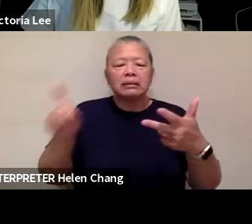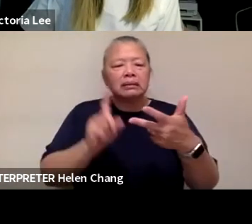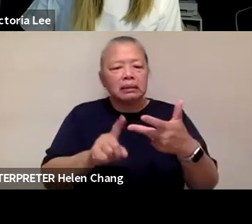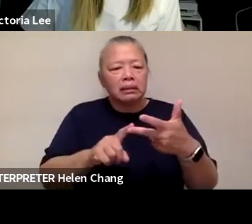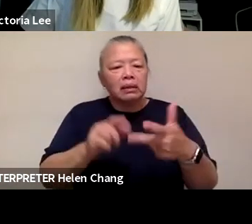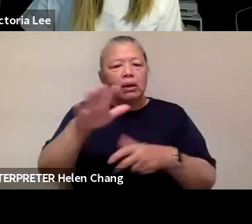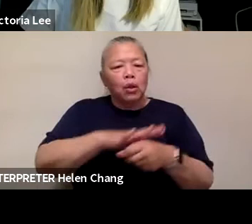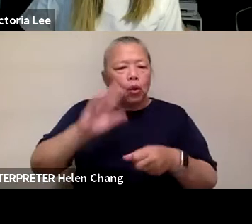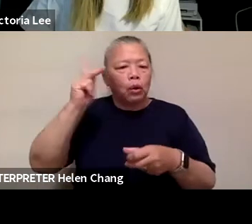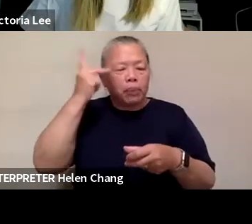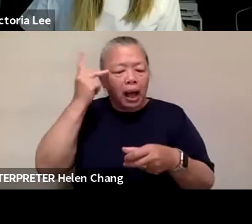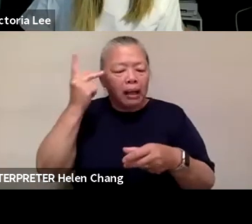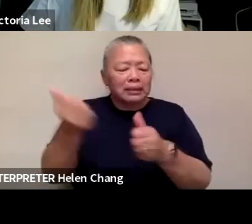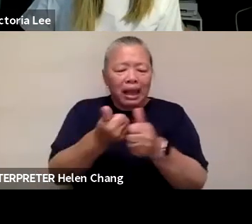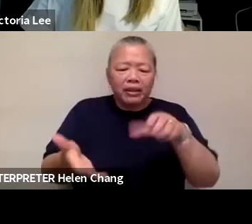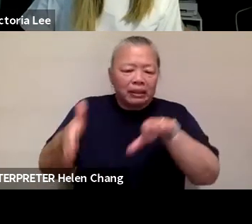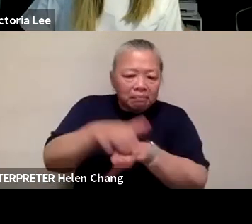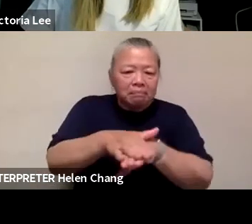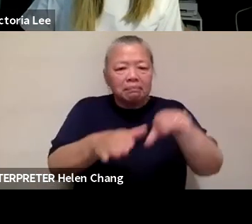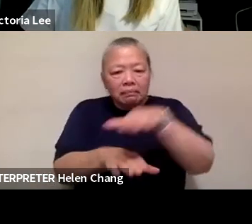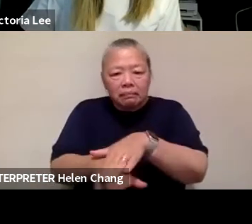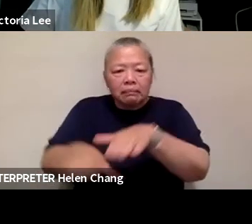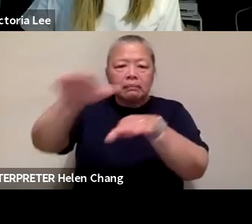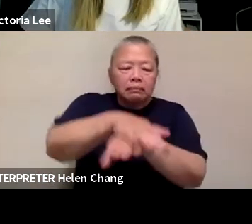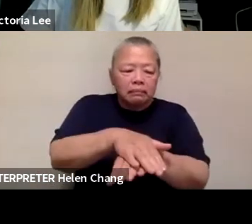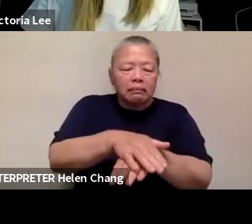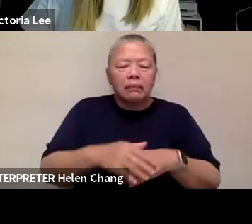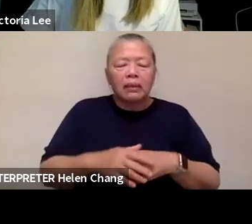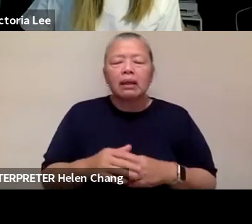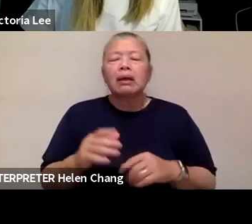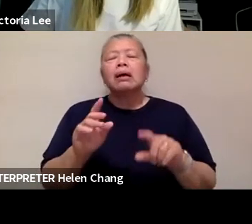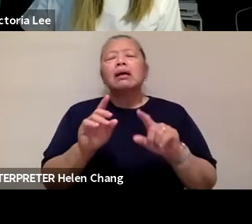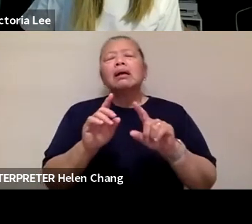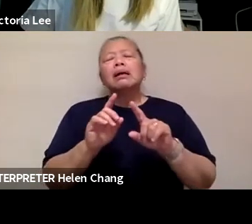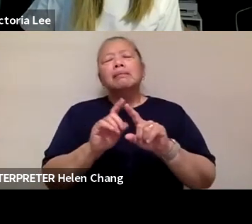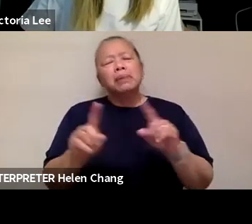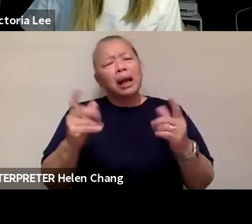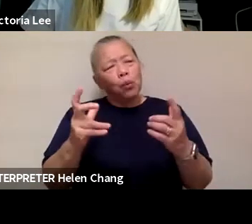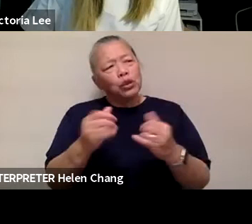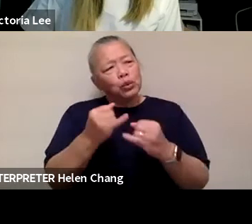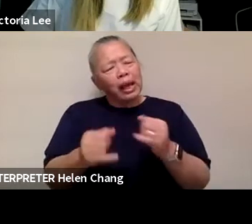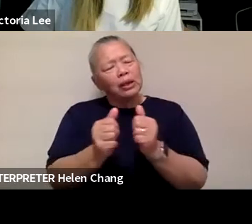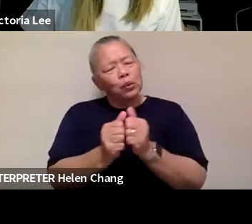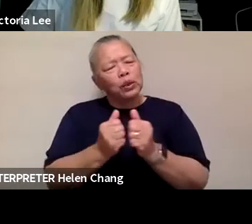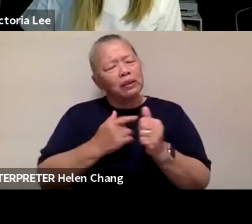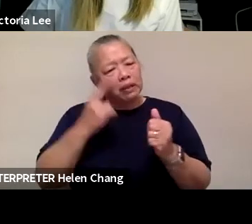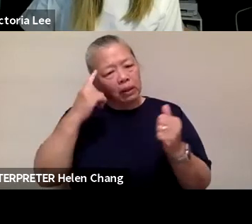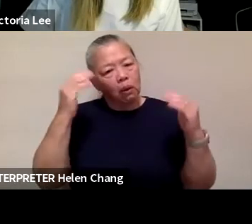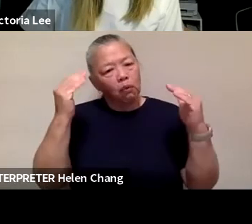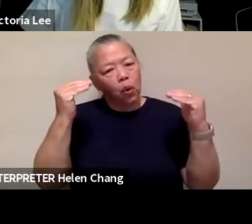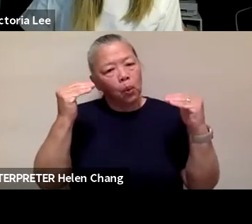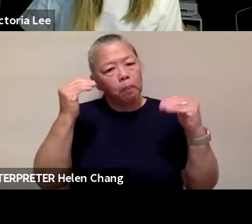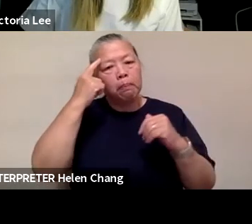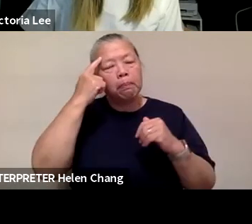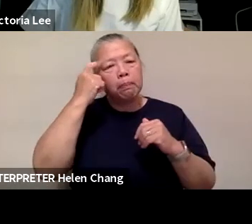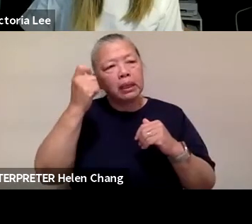politics. mean, it's just a lot, a lot stacked on top of each other. But I'd like to end on a note of hope because I think it gives people